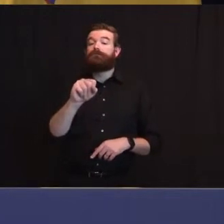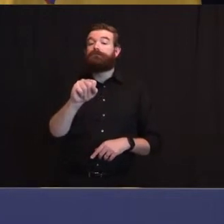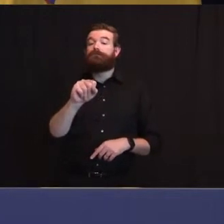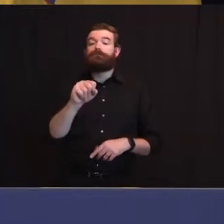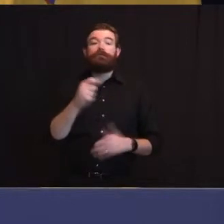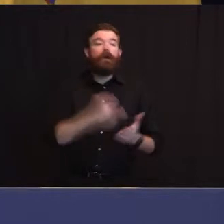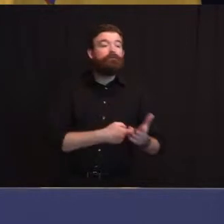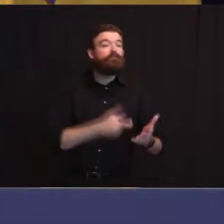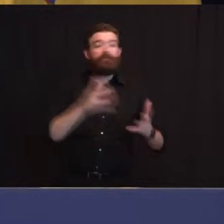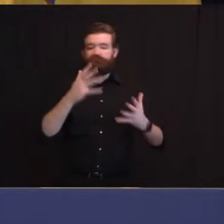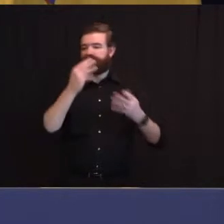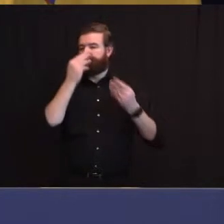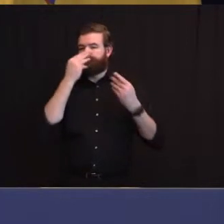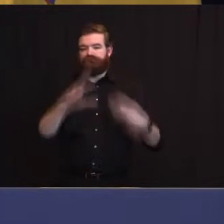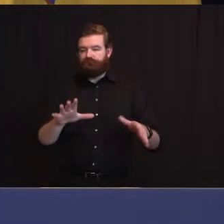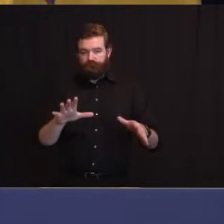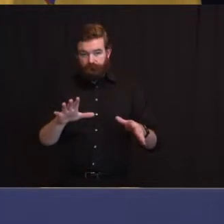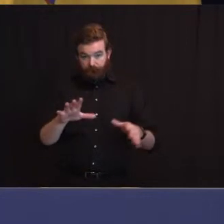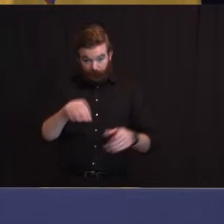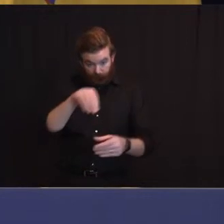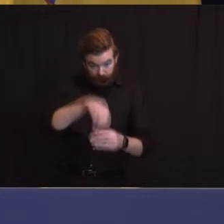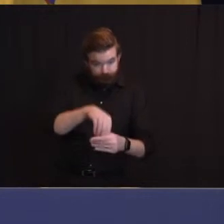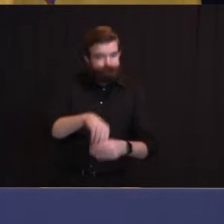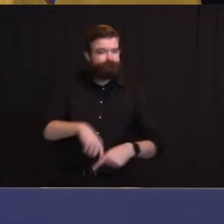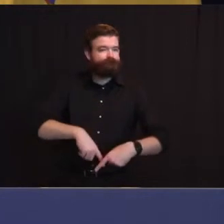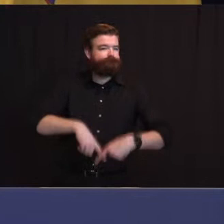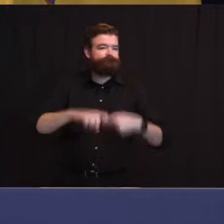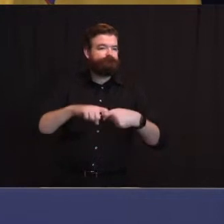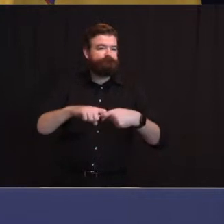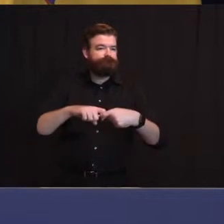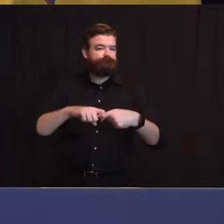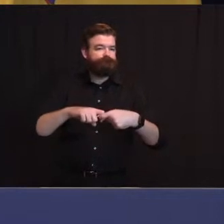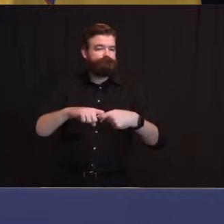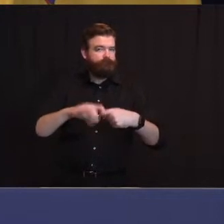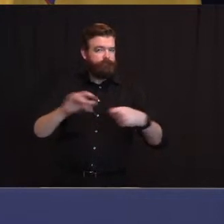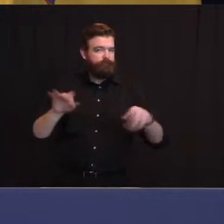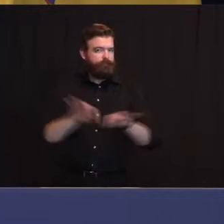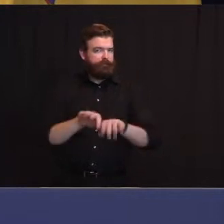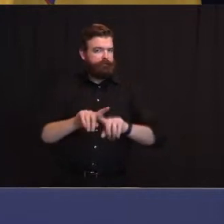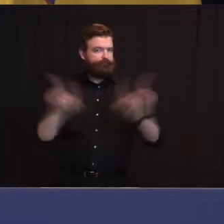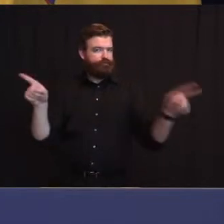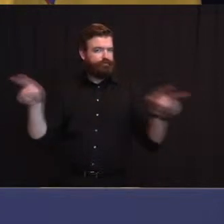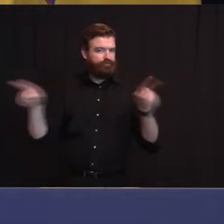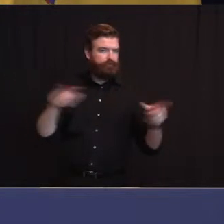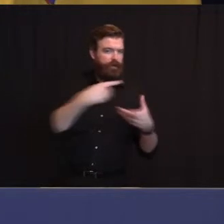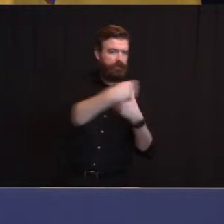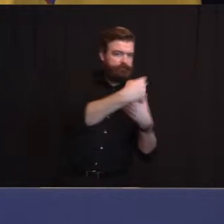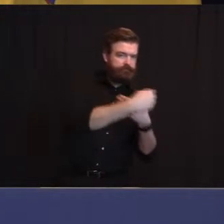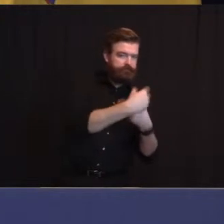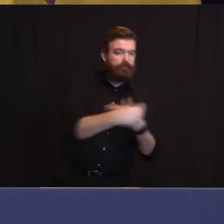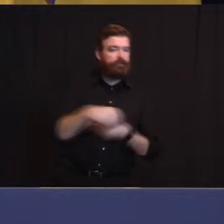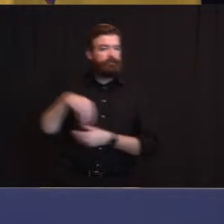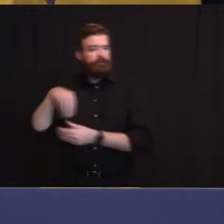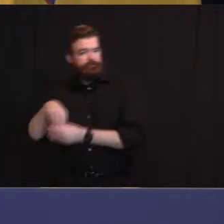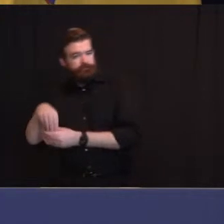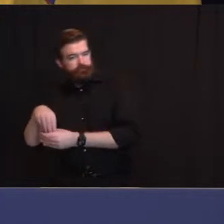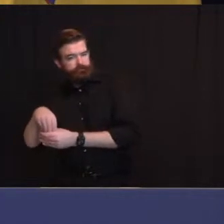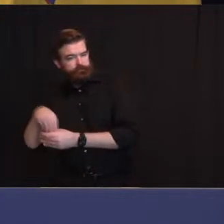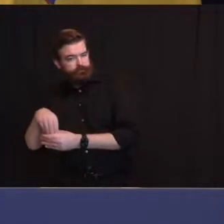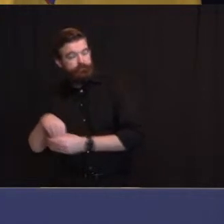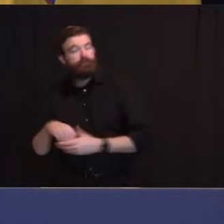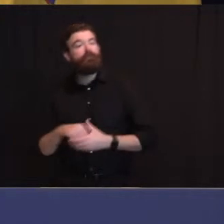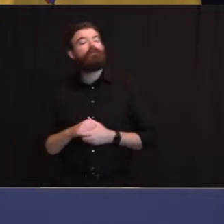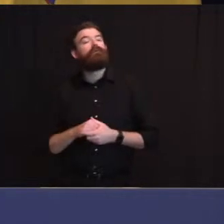continue to be concerned and I haven't completed a discussion with Judy and her team on this with interstate activities